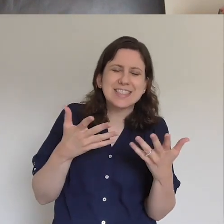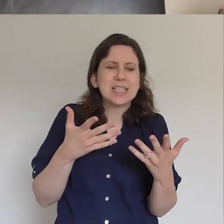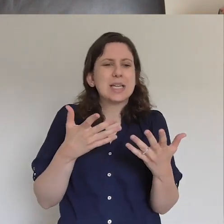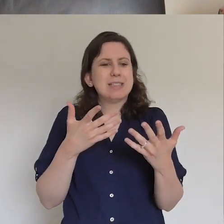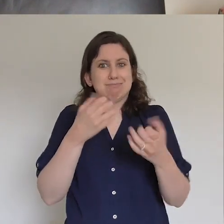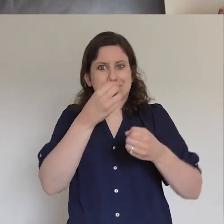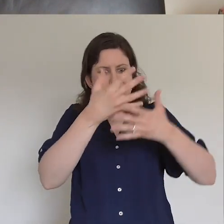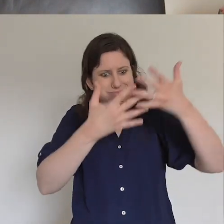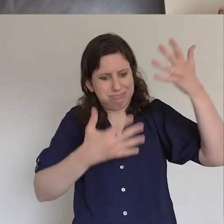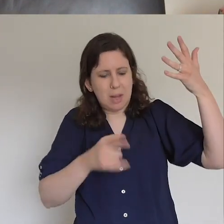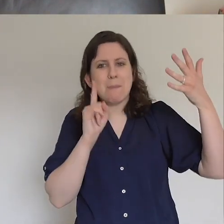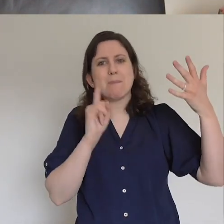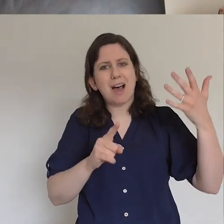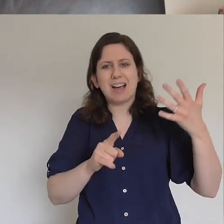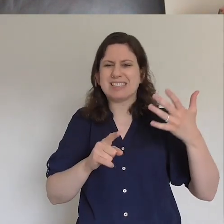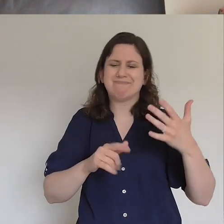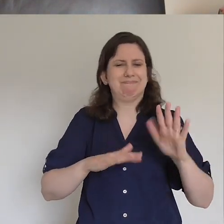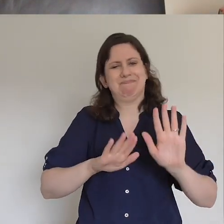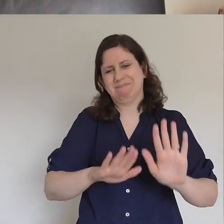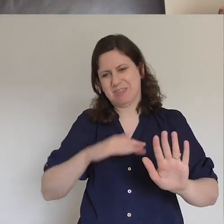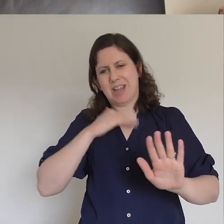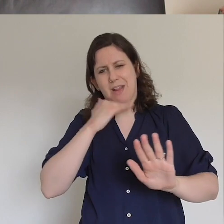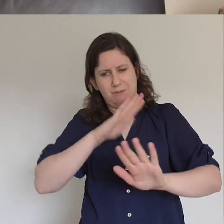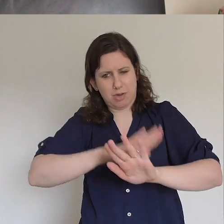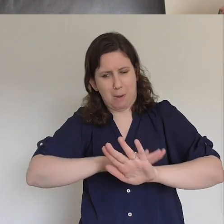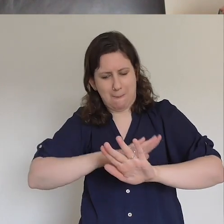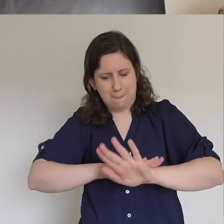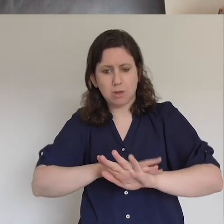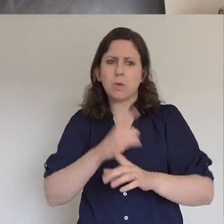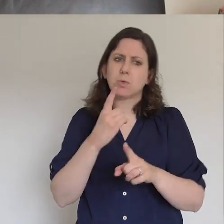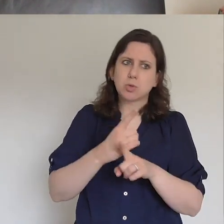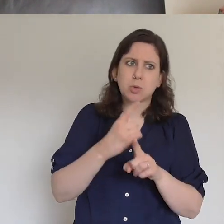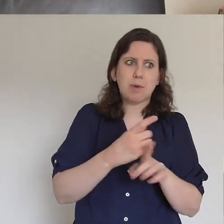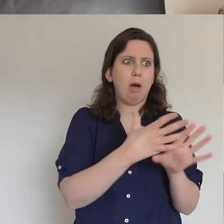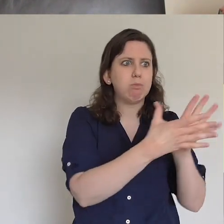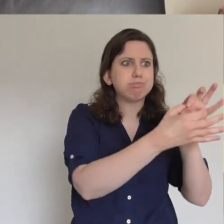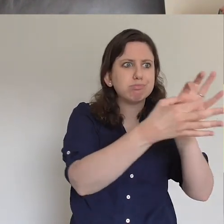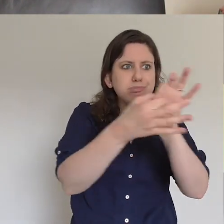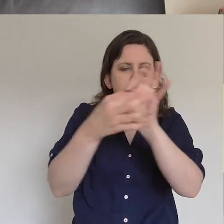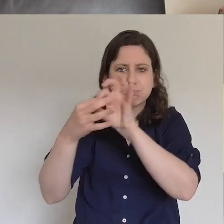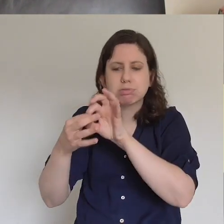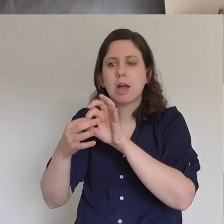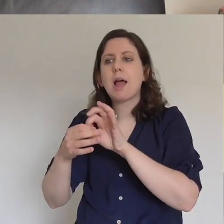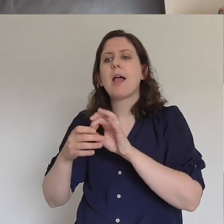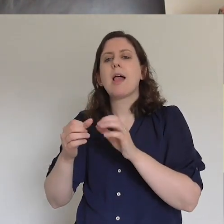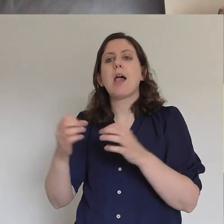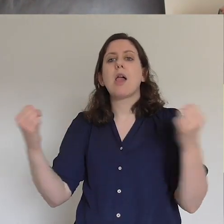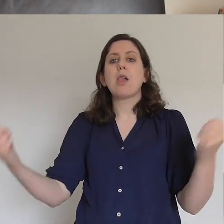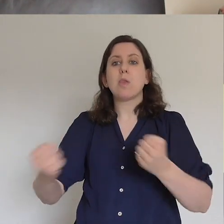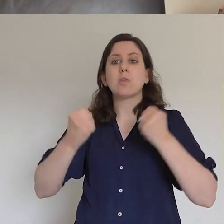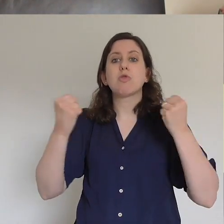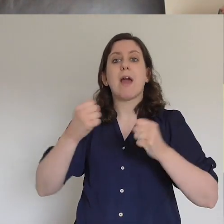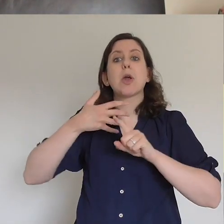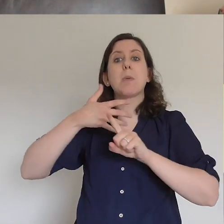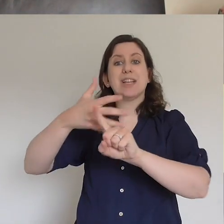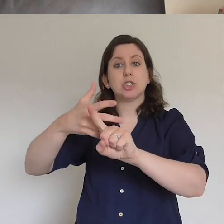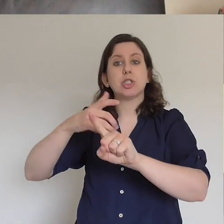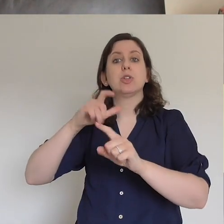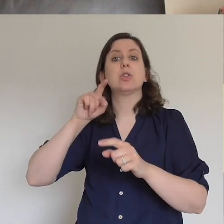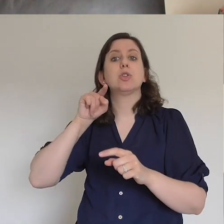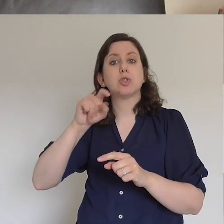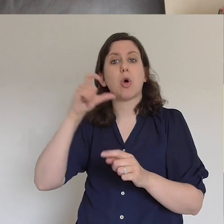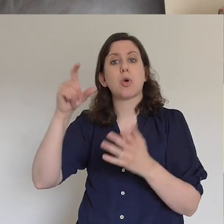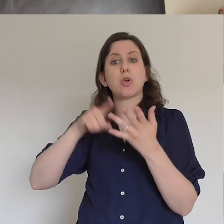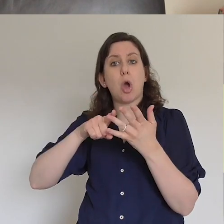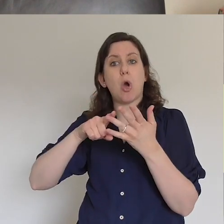about praying for our friends we've talked about reaching others greatcommission.co.uk offers you bucket loads of resources for sharing your faith